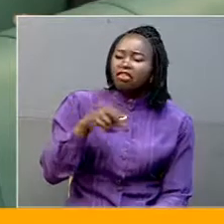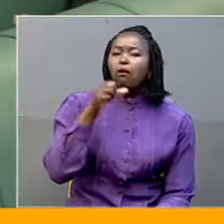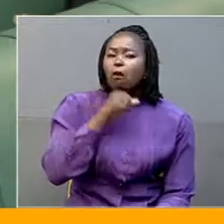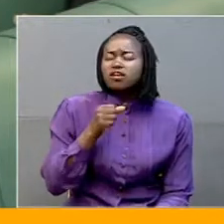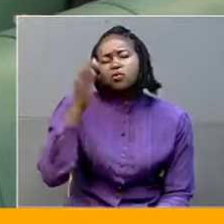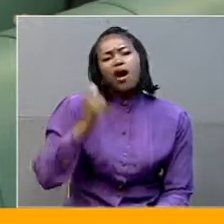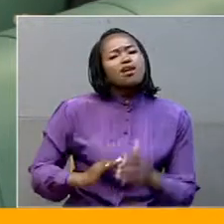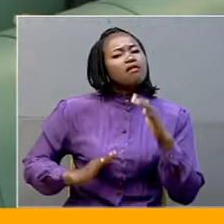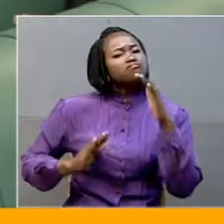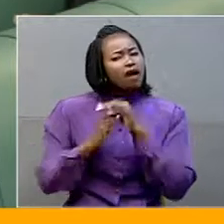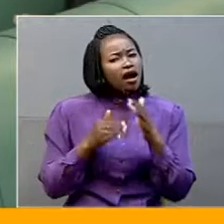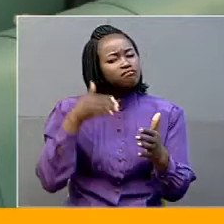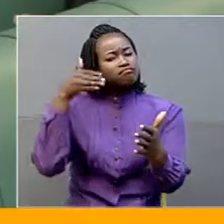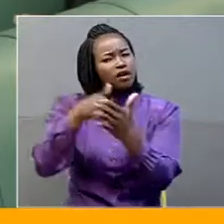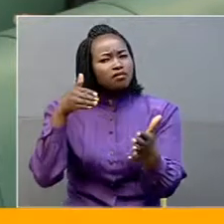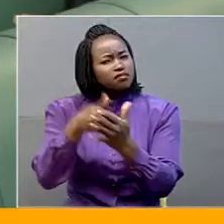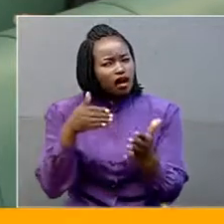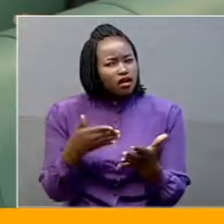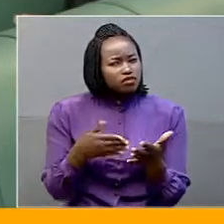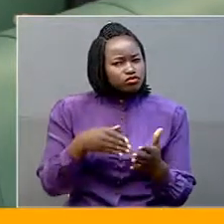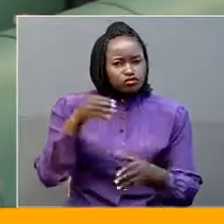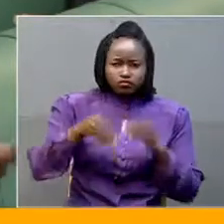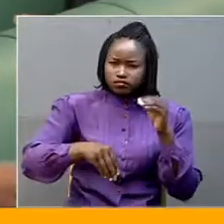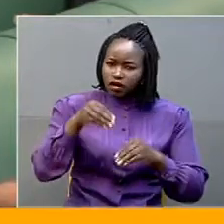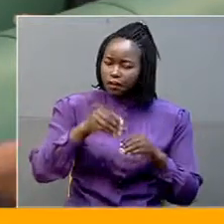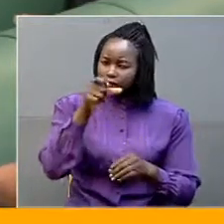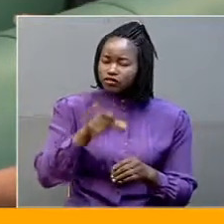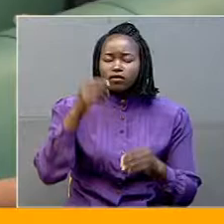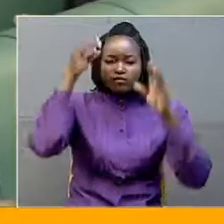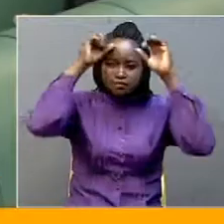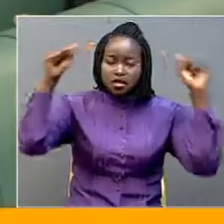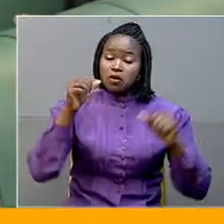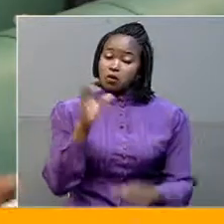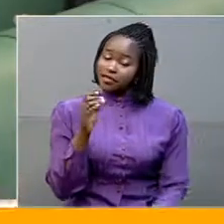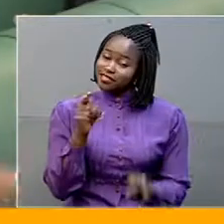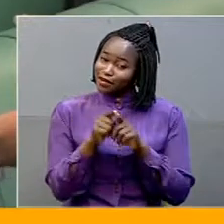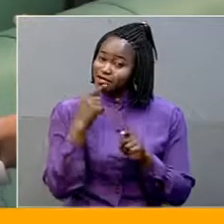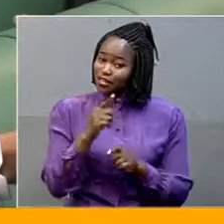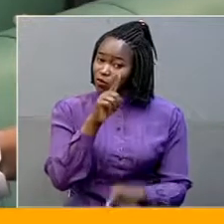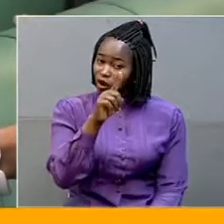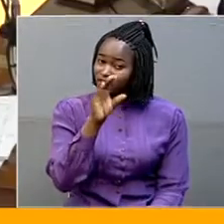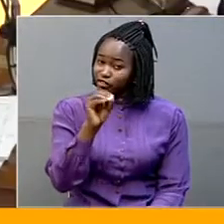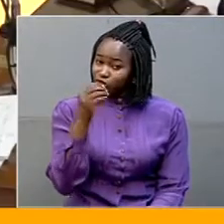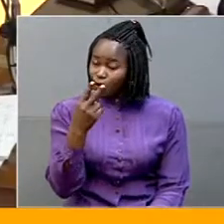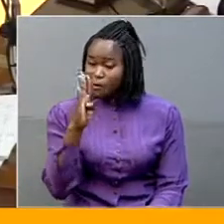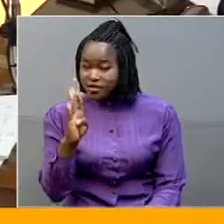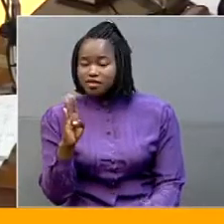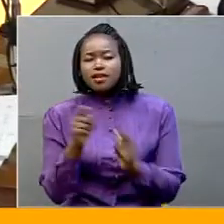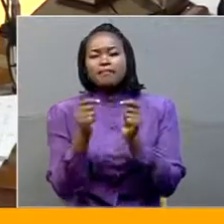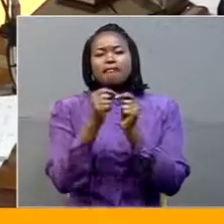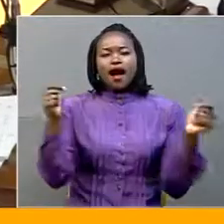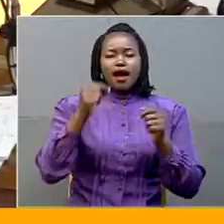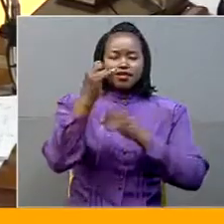them from offering their candidature for president. The committee in its report also states that Article 102b is contrary to the international-based